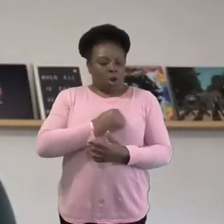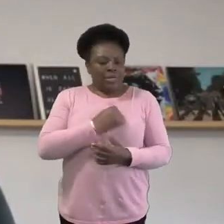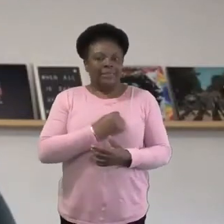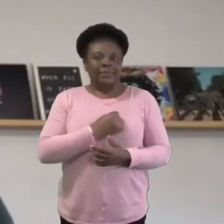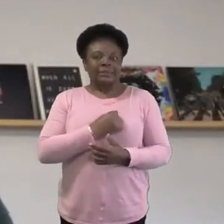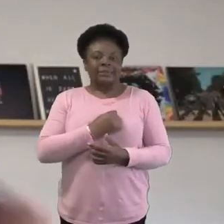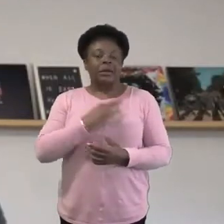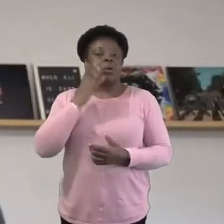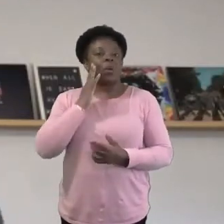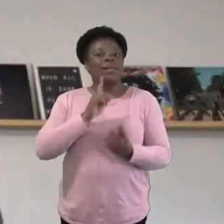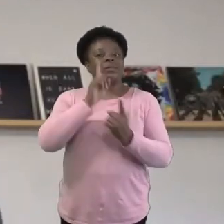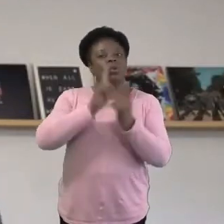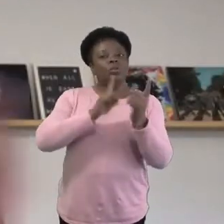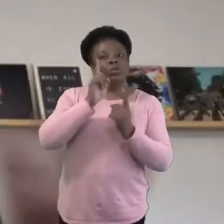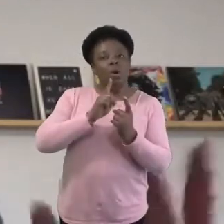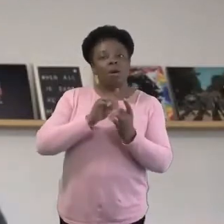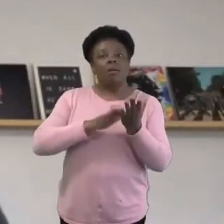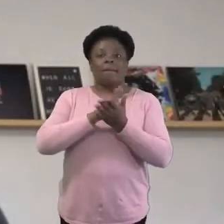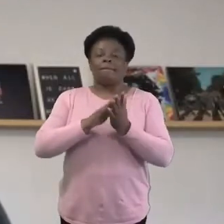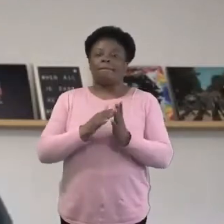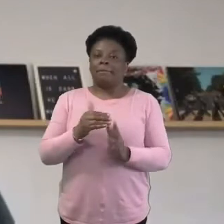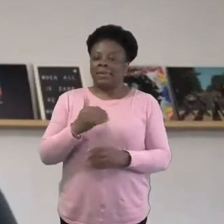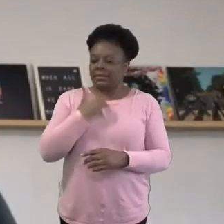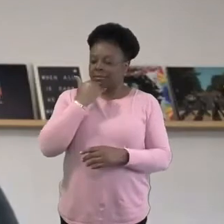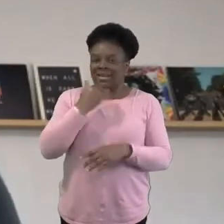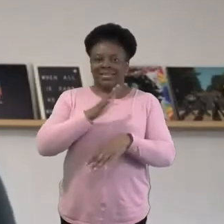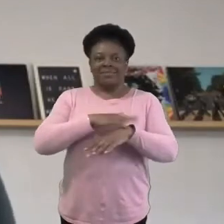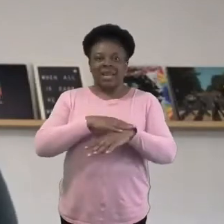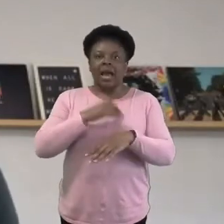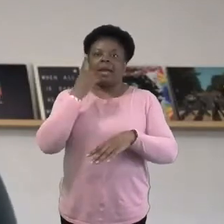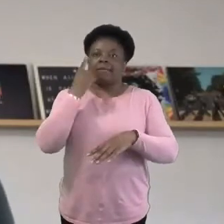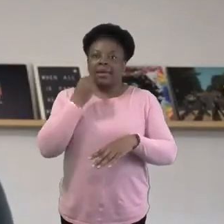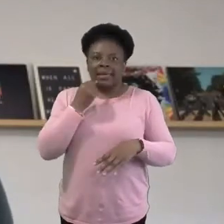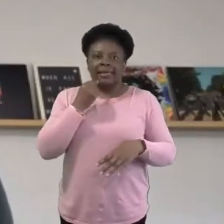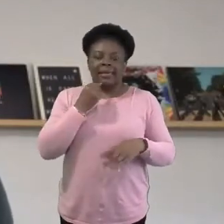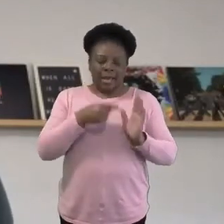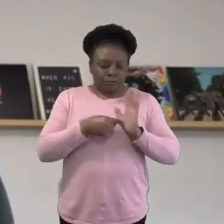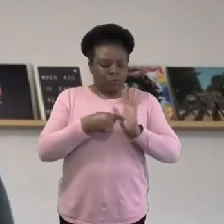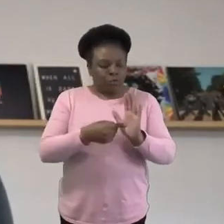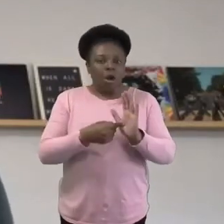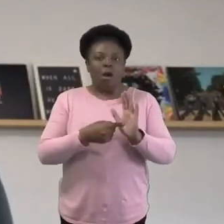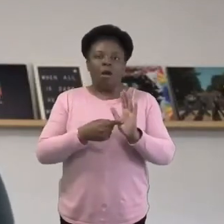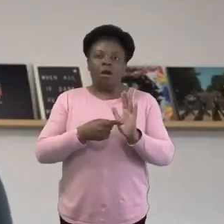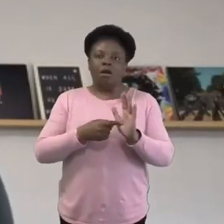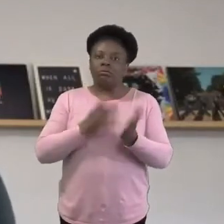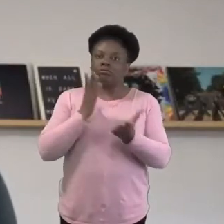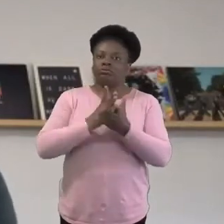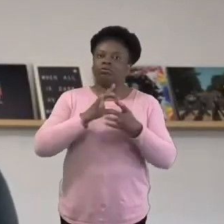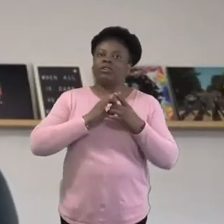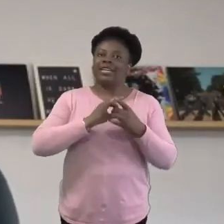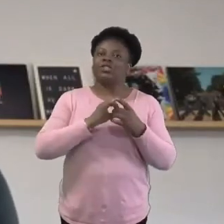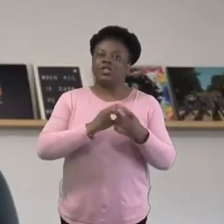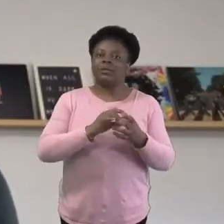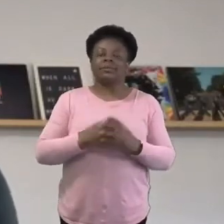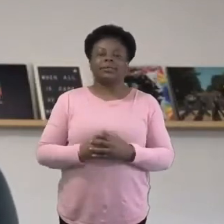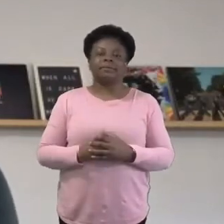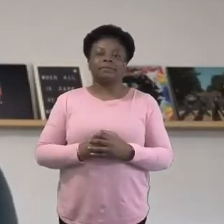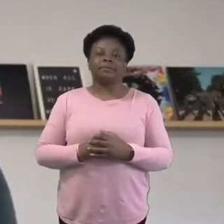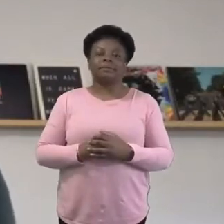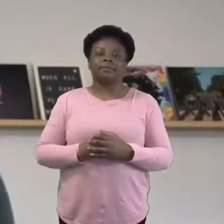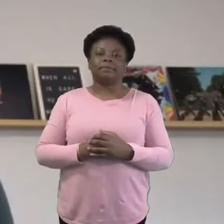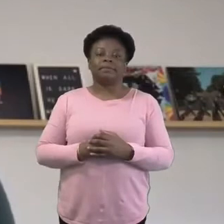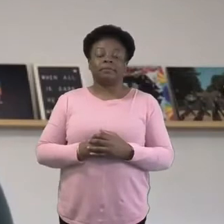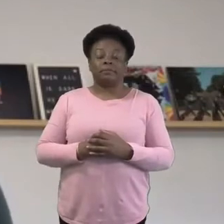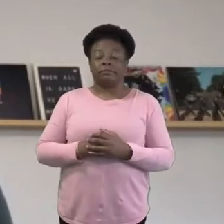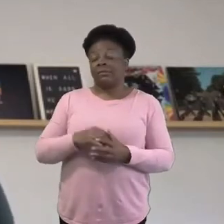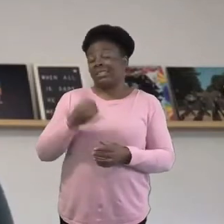happen. As I mentioned above, it's been the unplanned stuff this year that I've found has been much better than often what I've prepared.